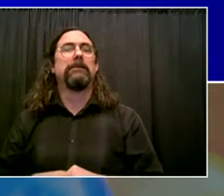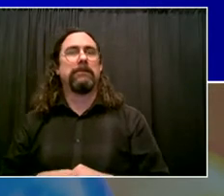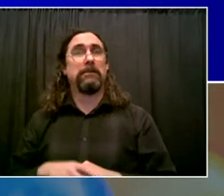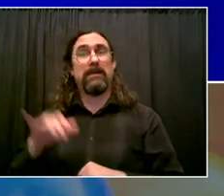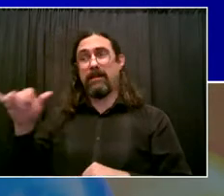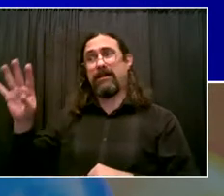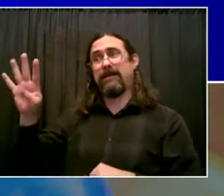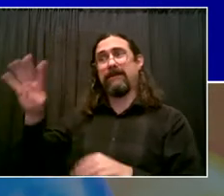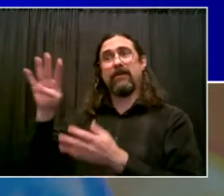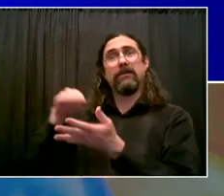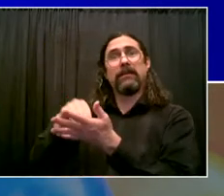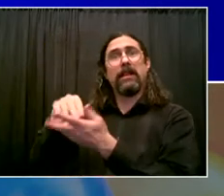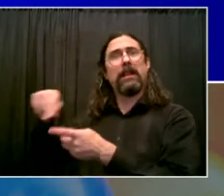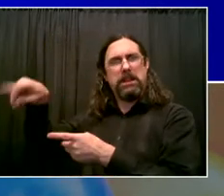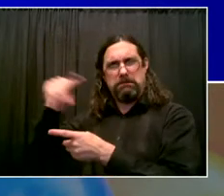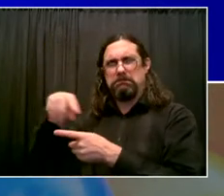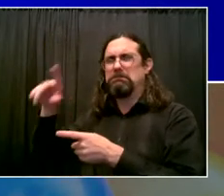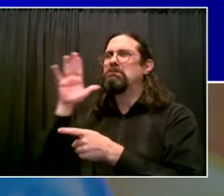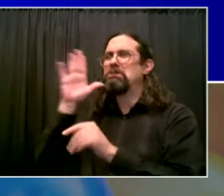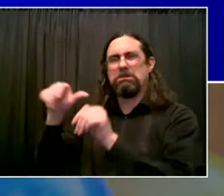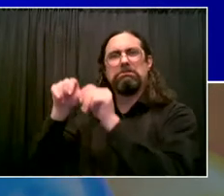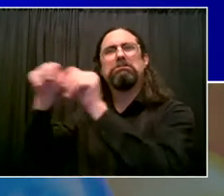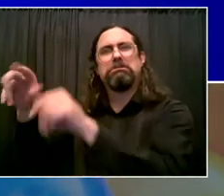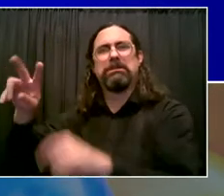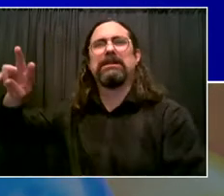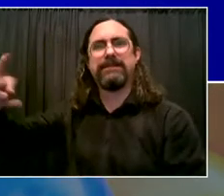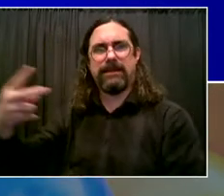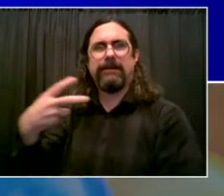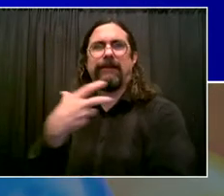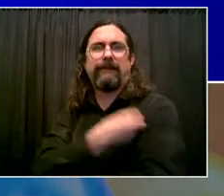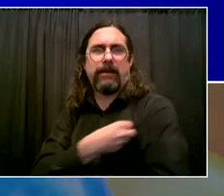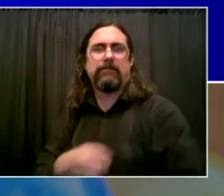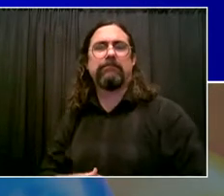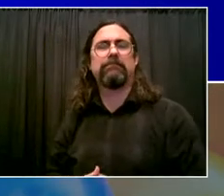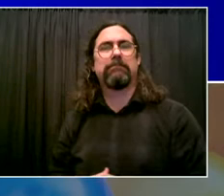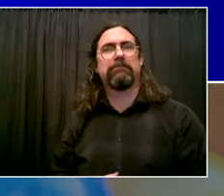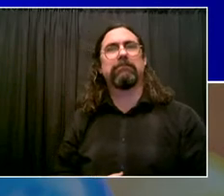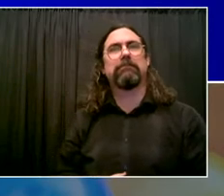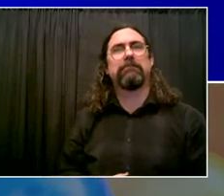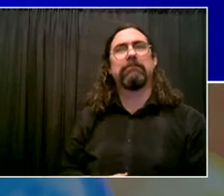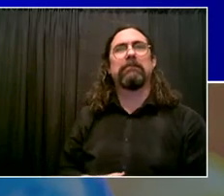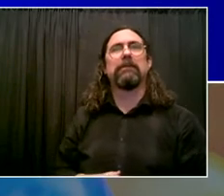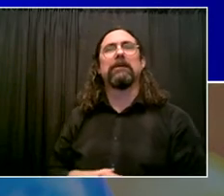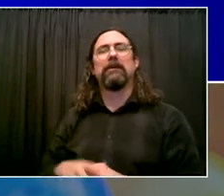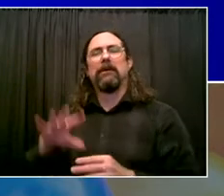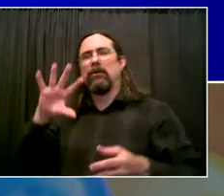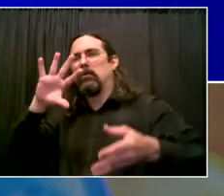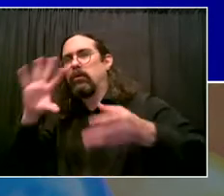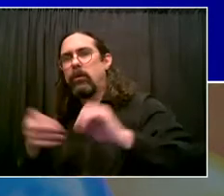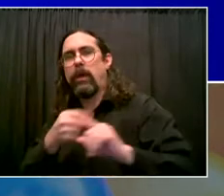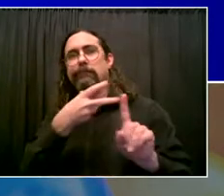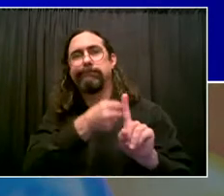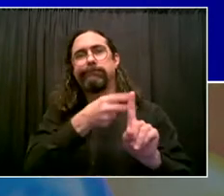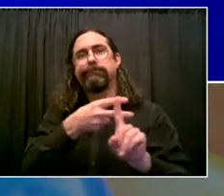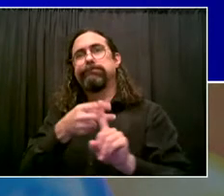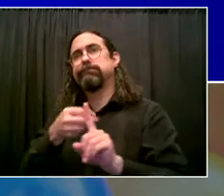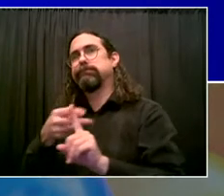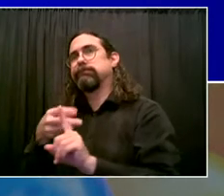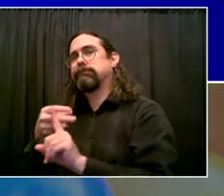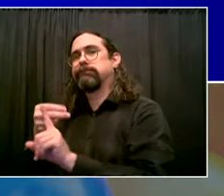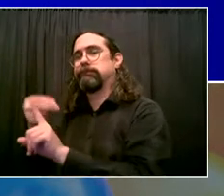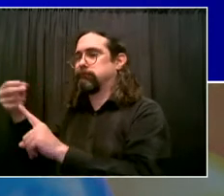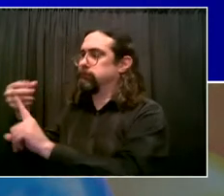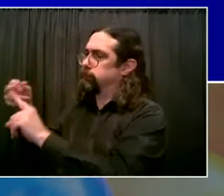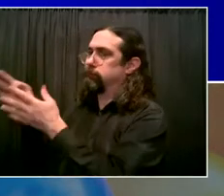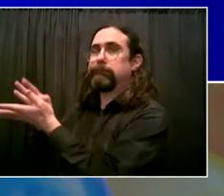administered from the beginning. We've now passed 8.5 million doses. So more doses than people in the city. Now, this is